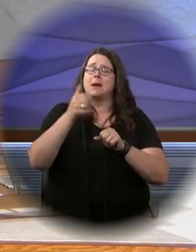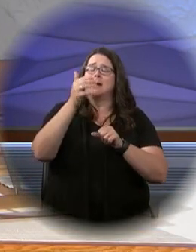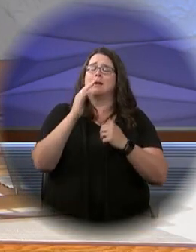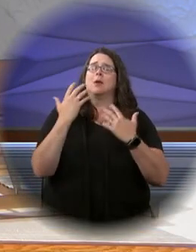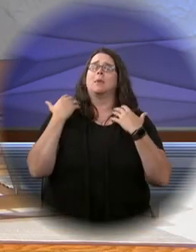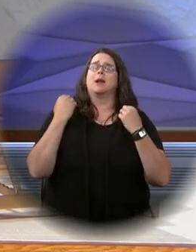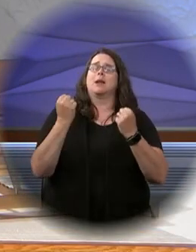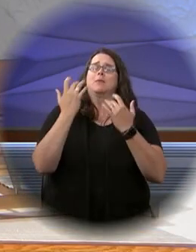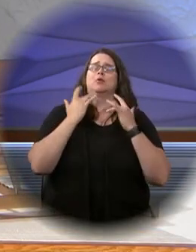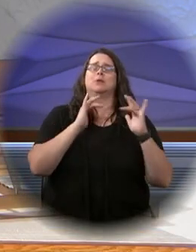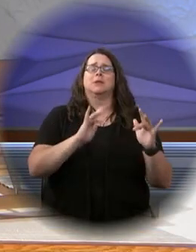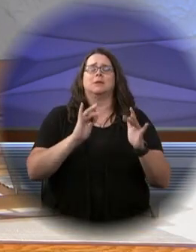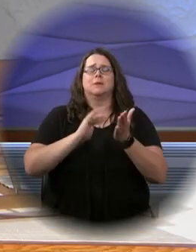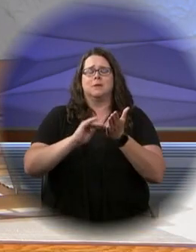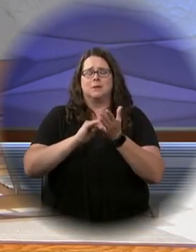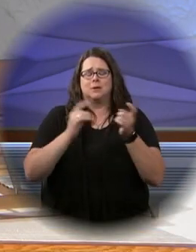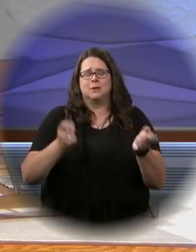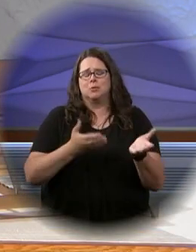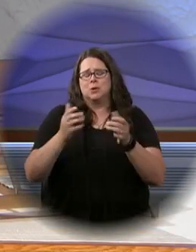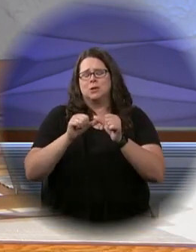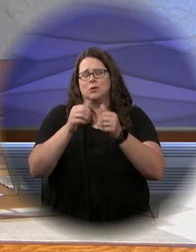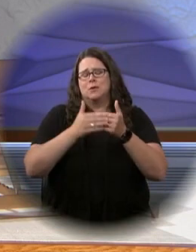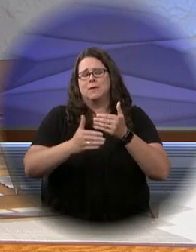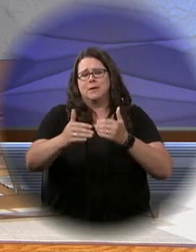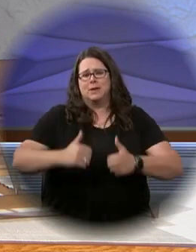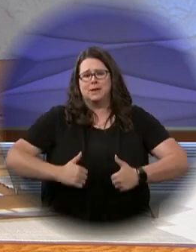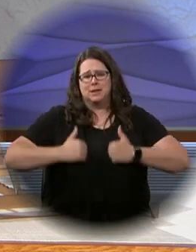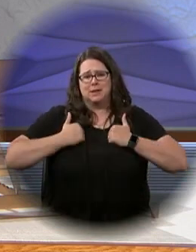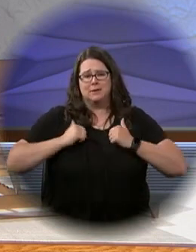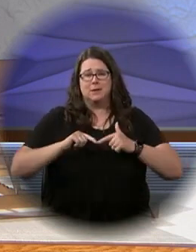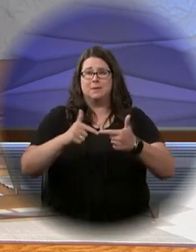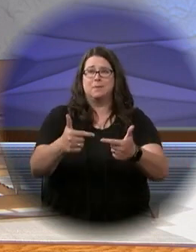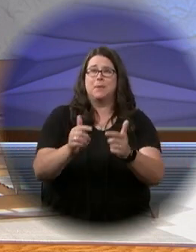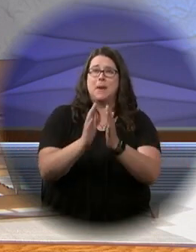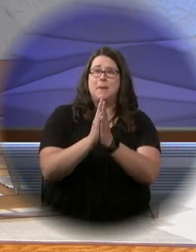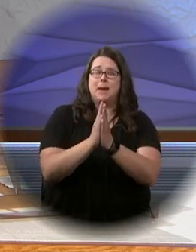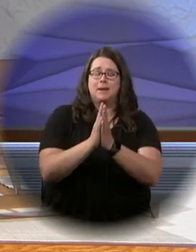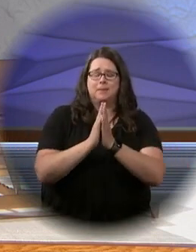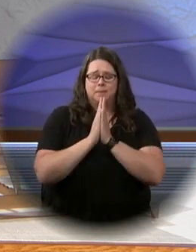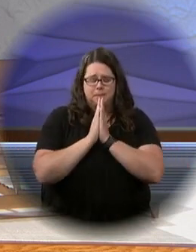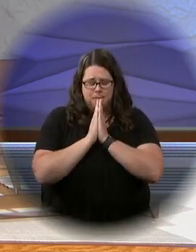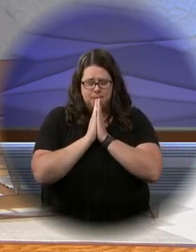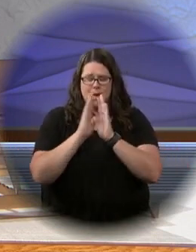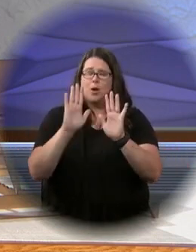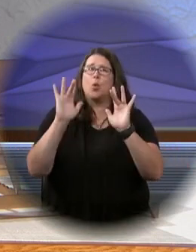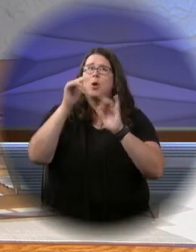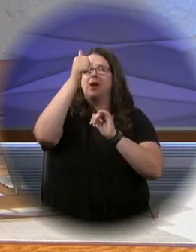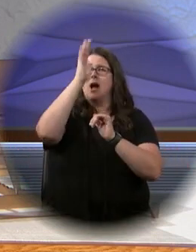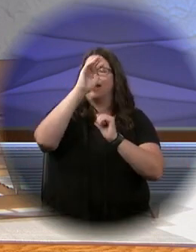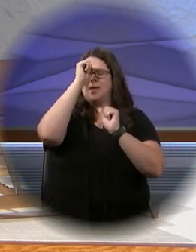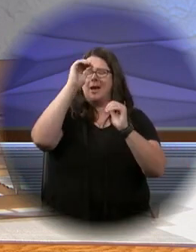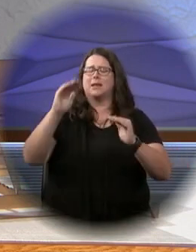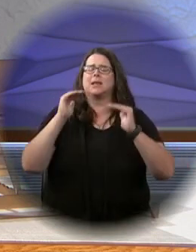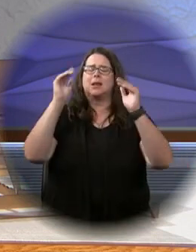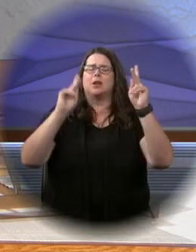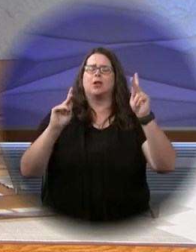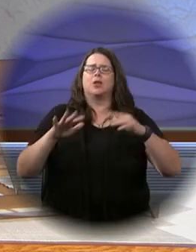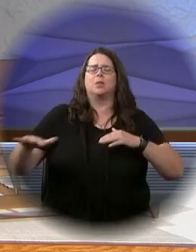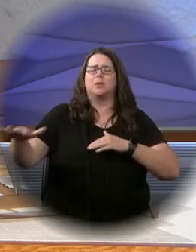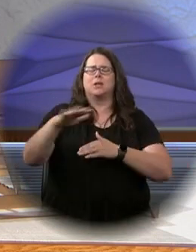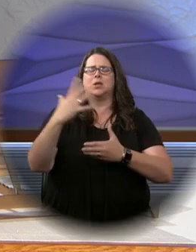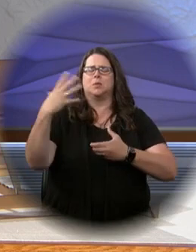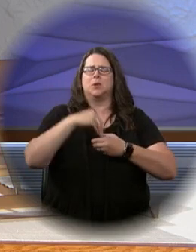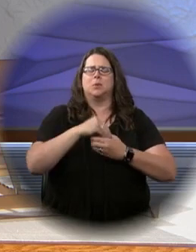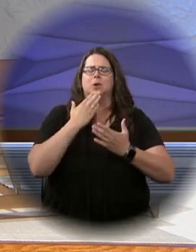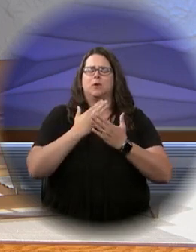on us, forgive us from our sins, and bring us to life everlasting. Amen. Glory to God in the highest, and